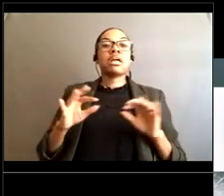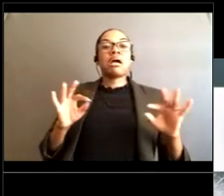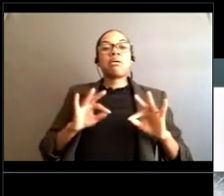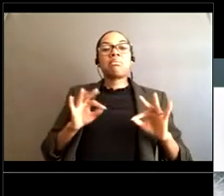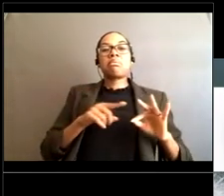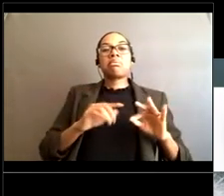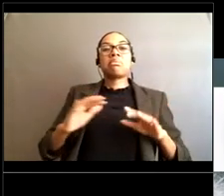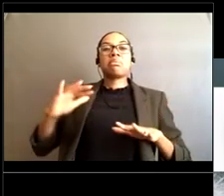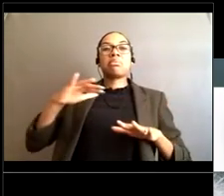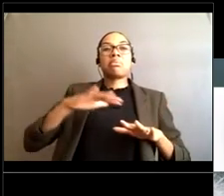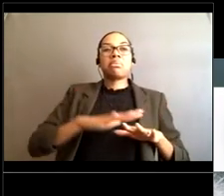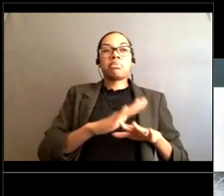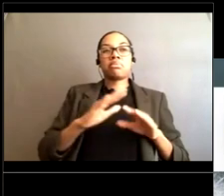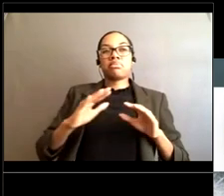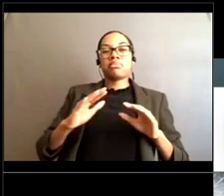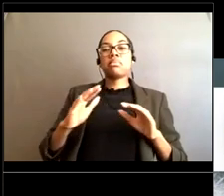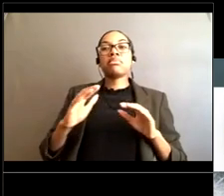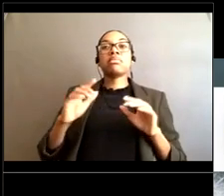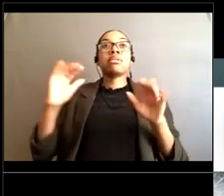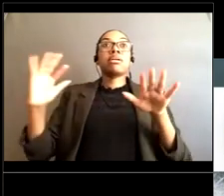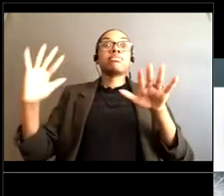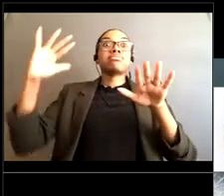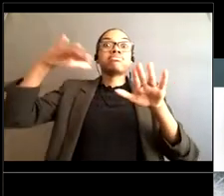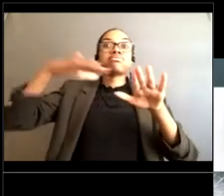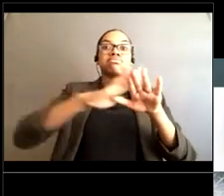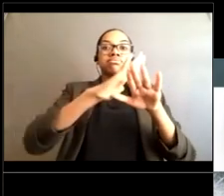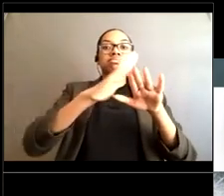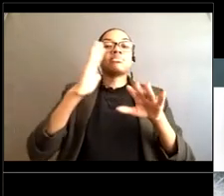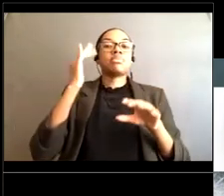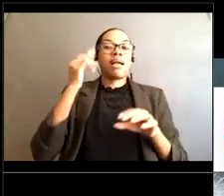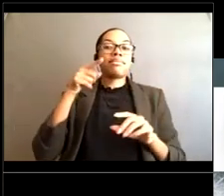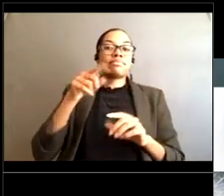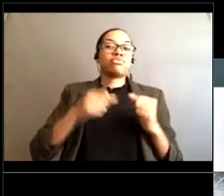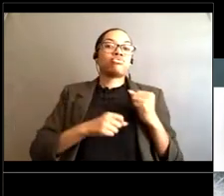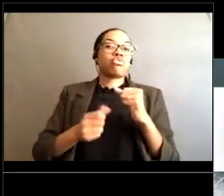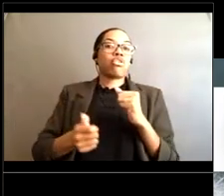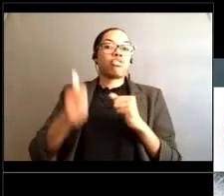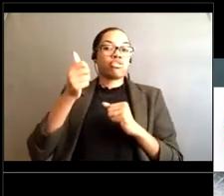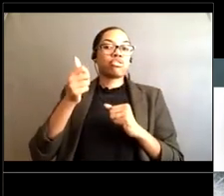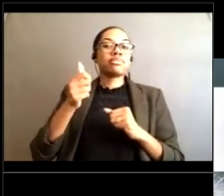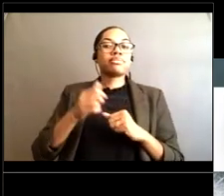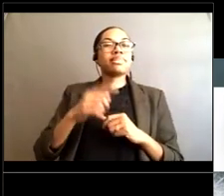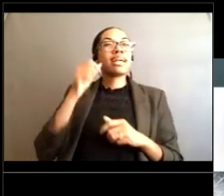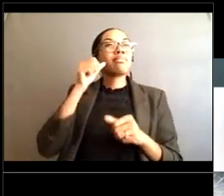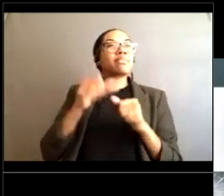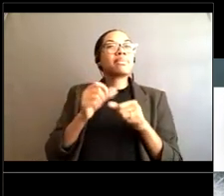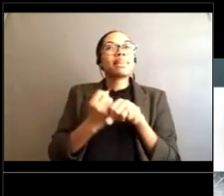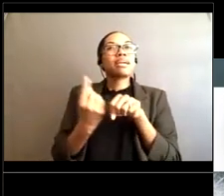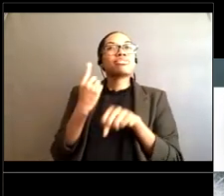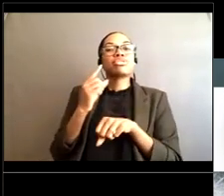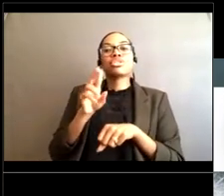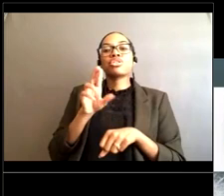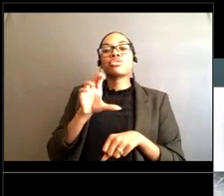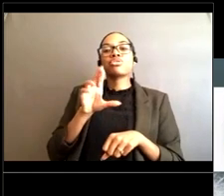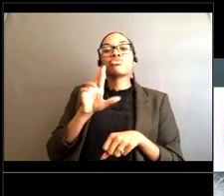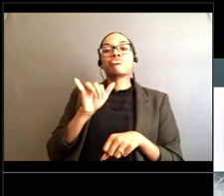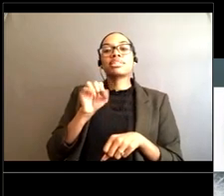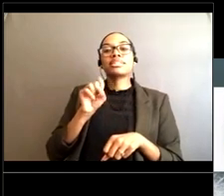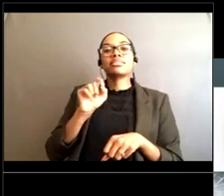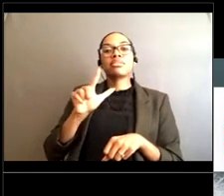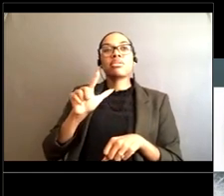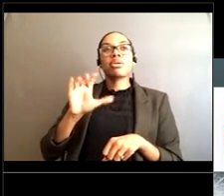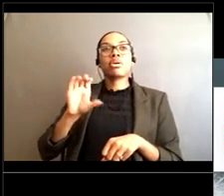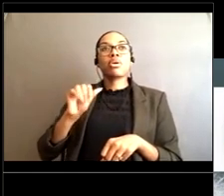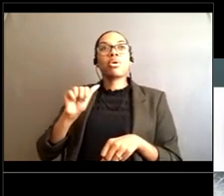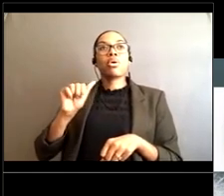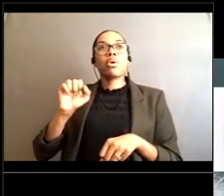more frequent bigger waves You have the more frequent stronger rip current events and the crystal coast last year Was absolutely devastated by rip